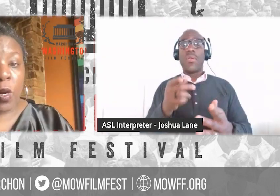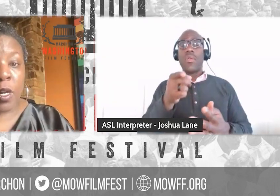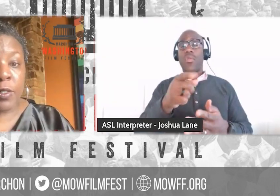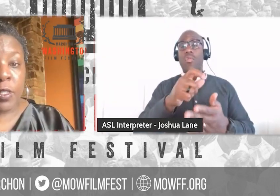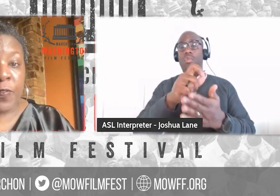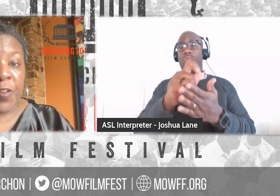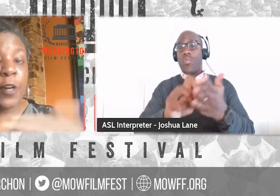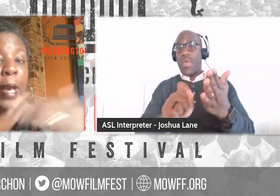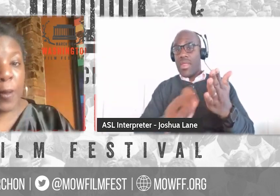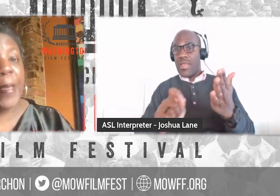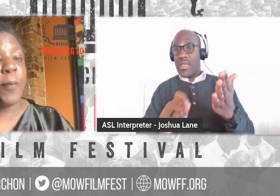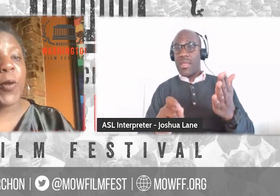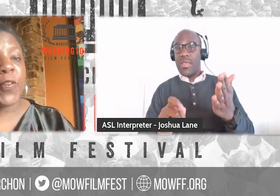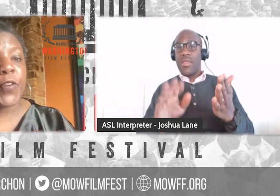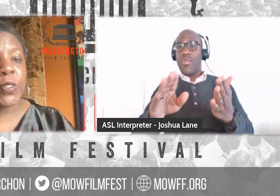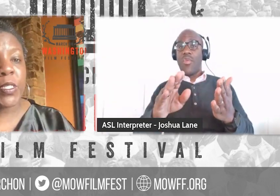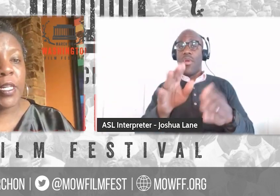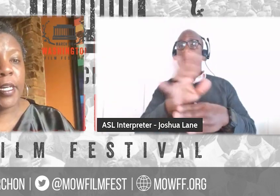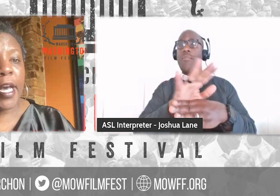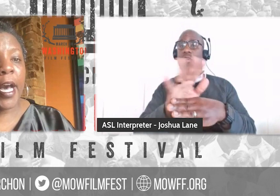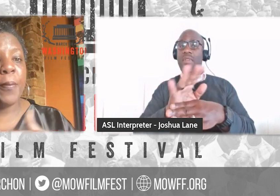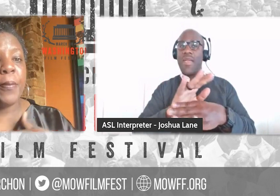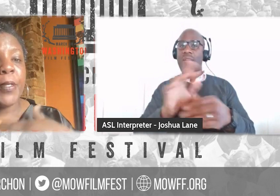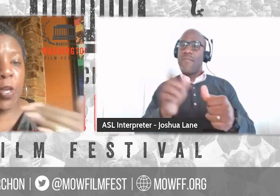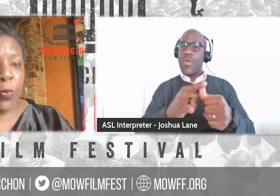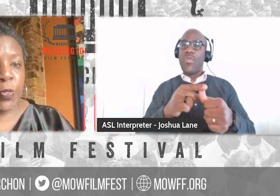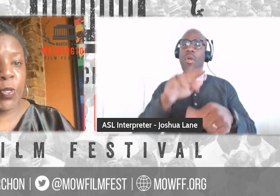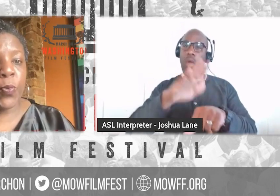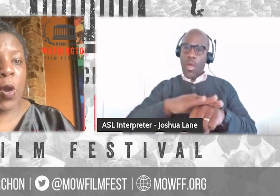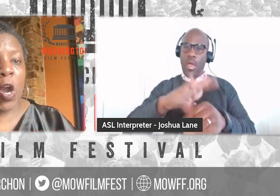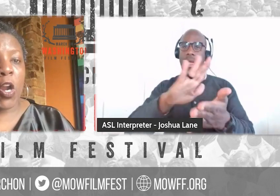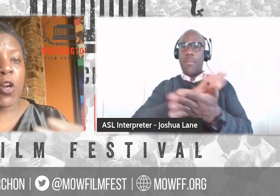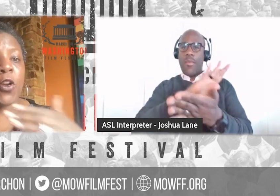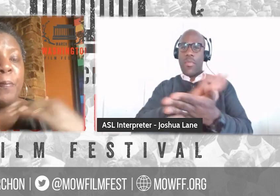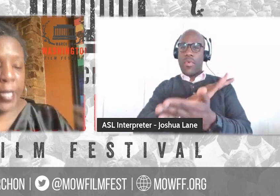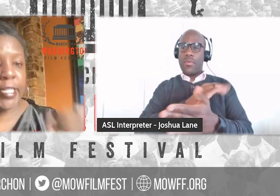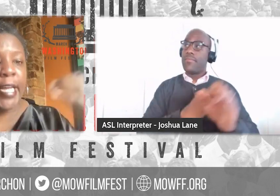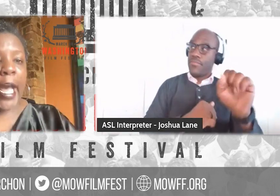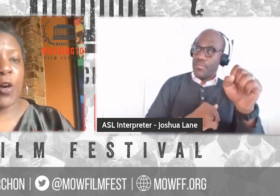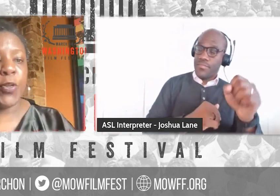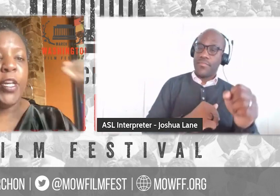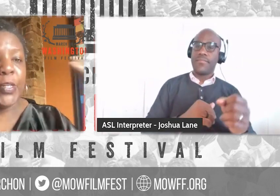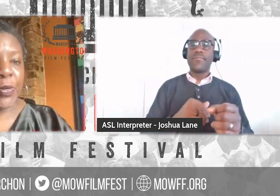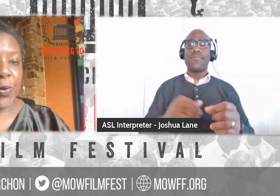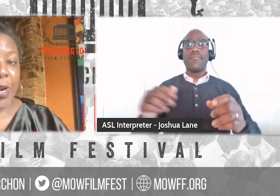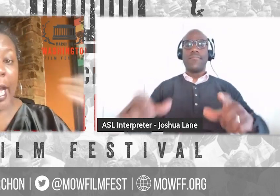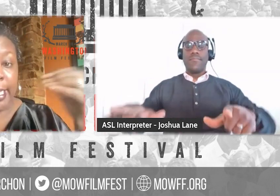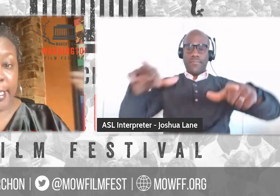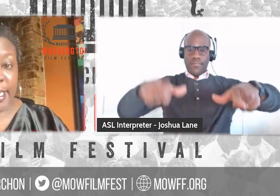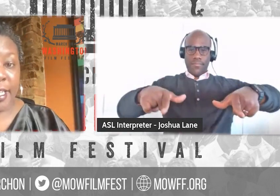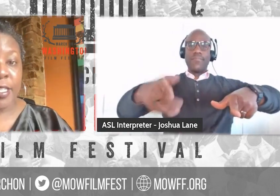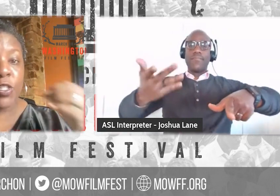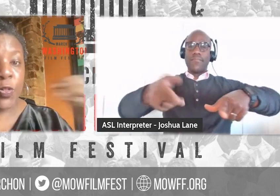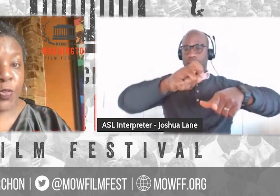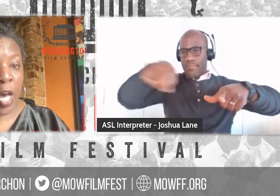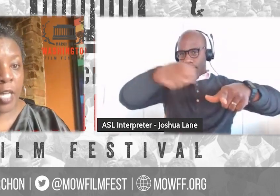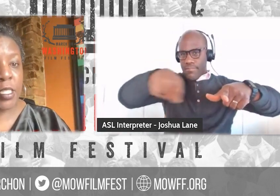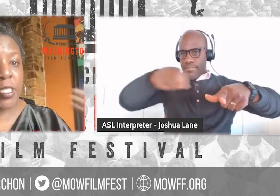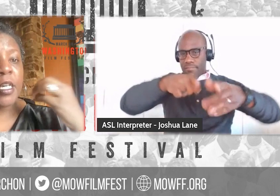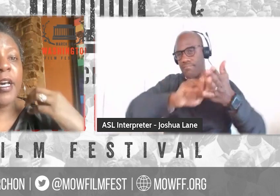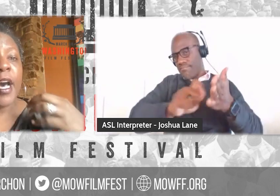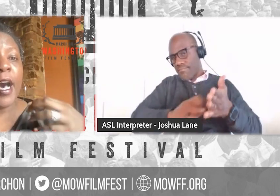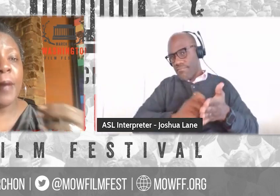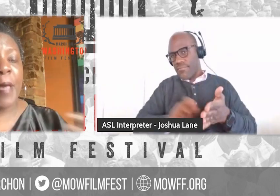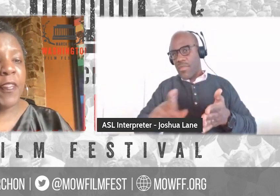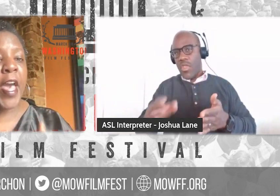your film out on paper at first. Um, you know, you are putting down your ideas, um,